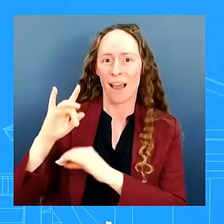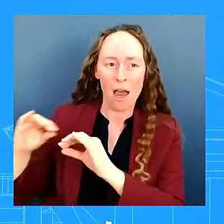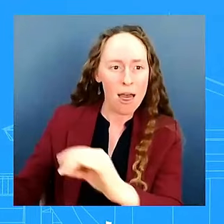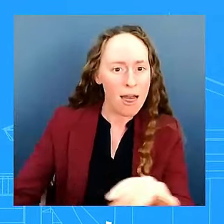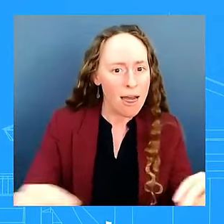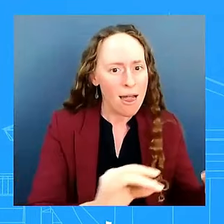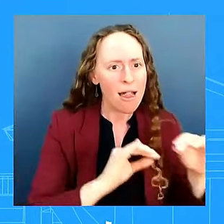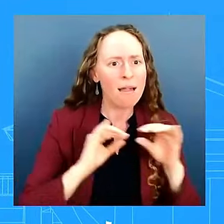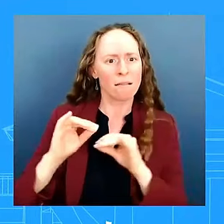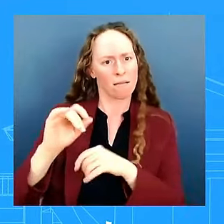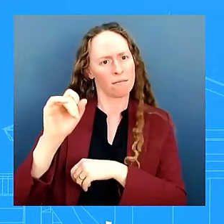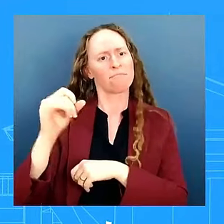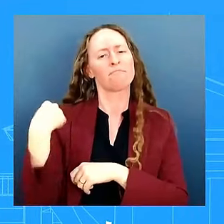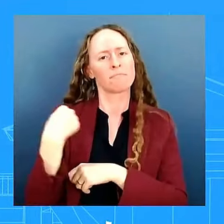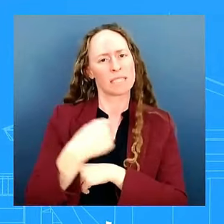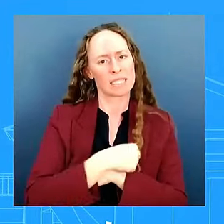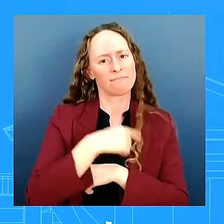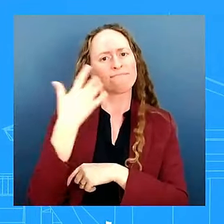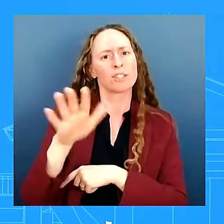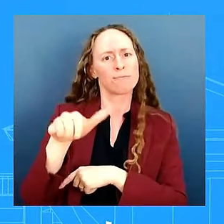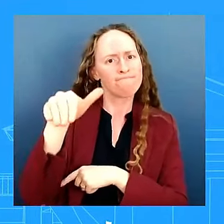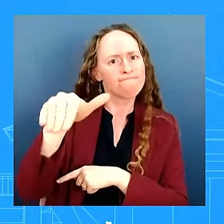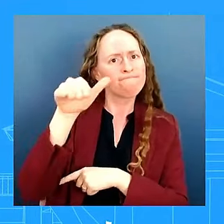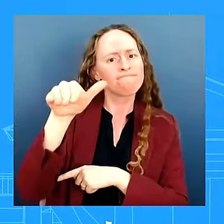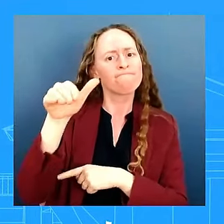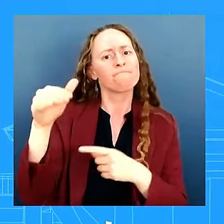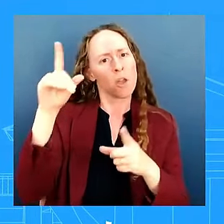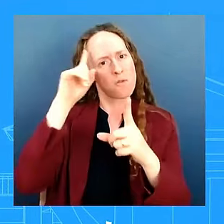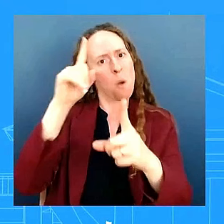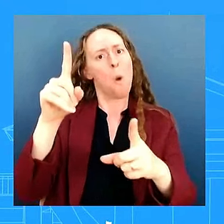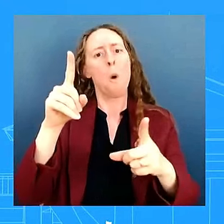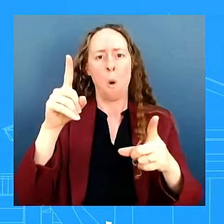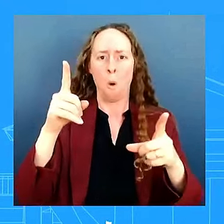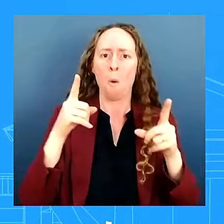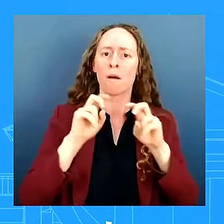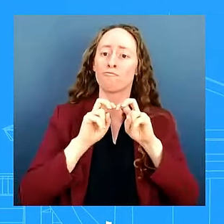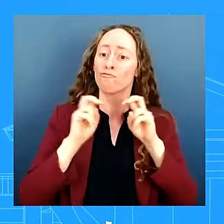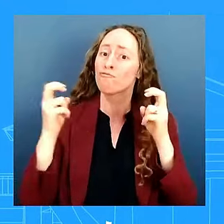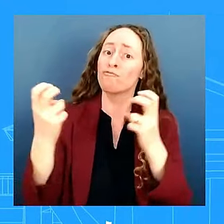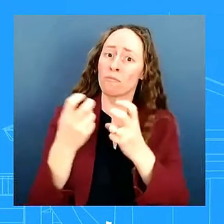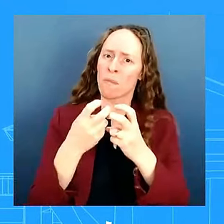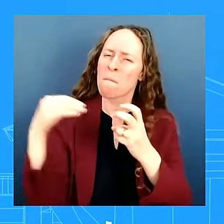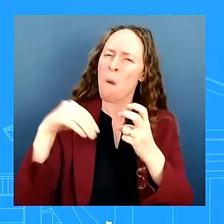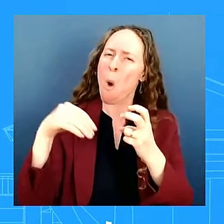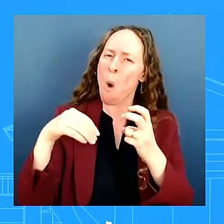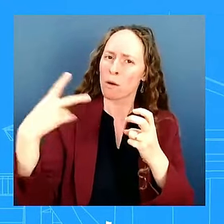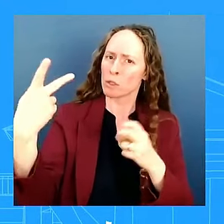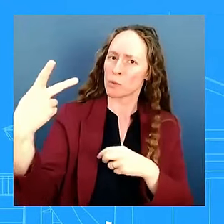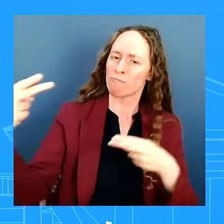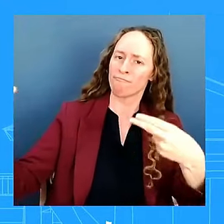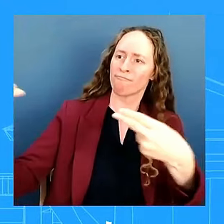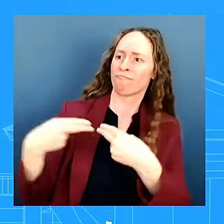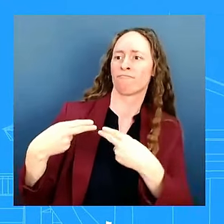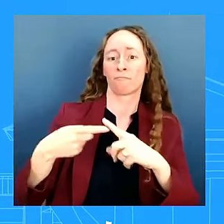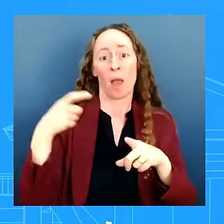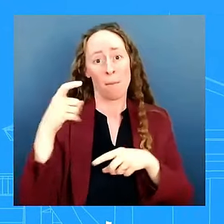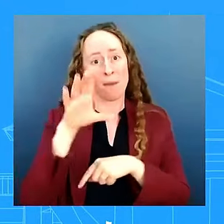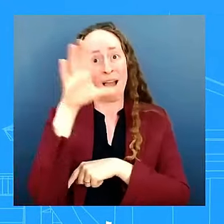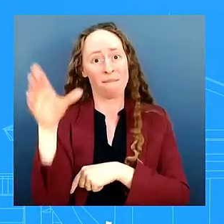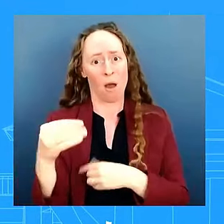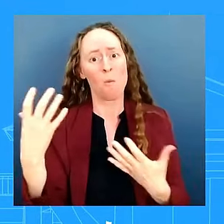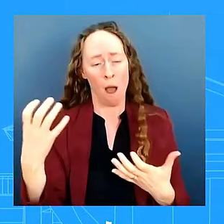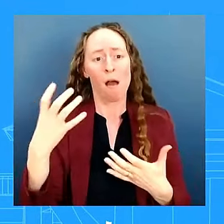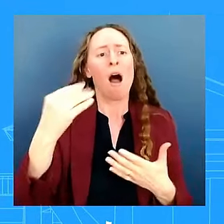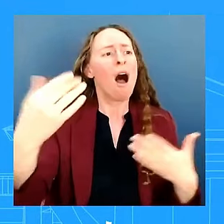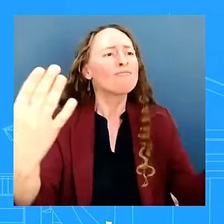council uh with permanent representation uh for countries from africa and latin america and the caribbean as well as countries we've long